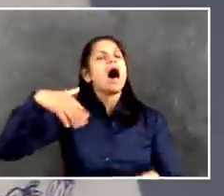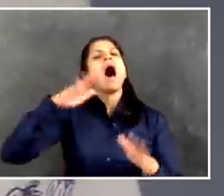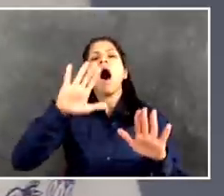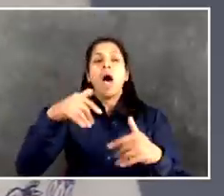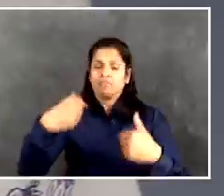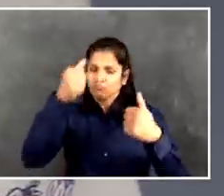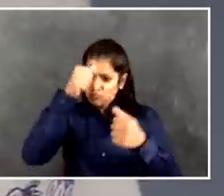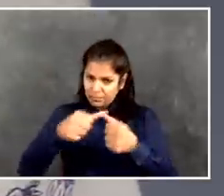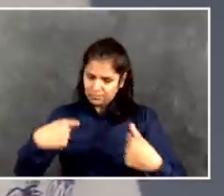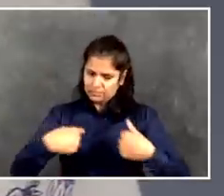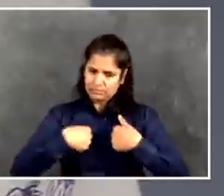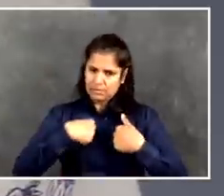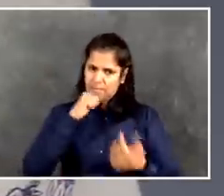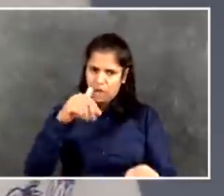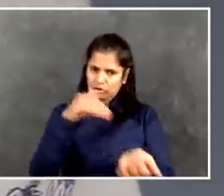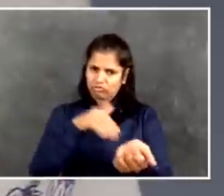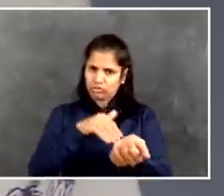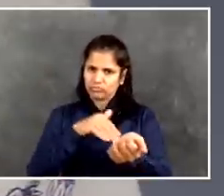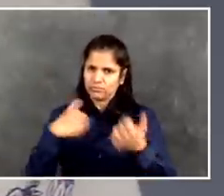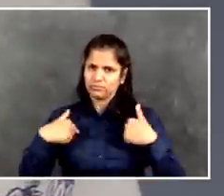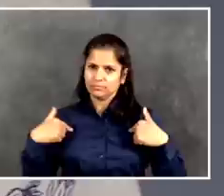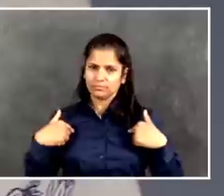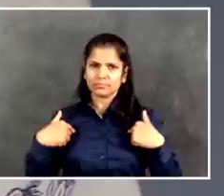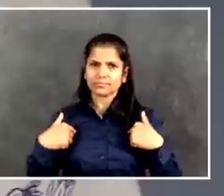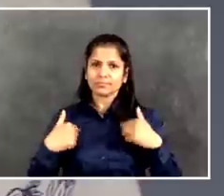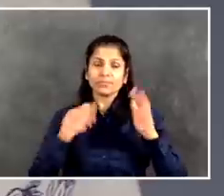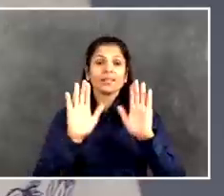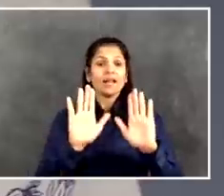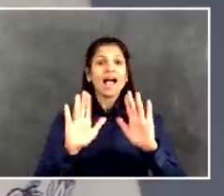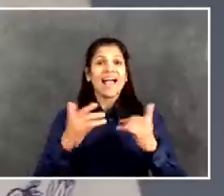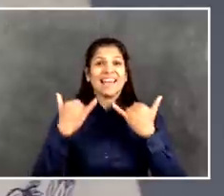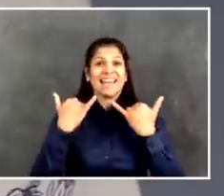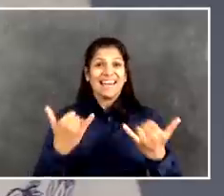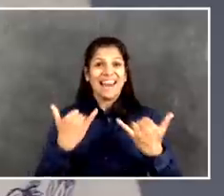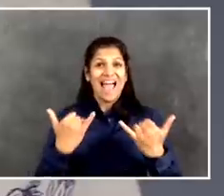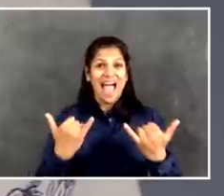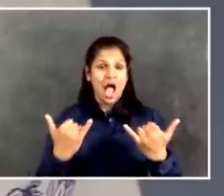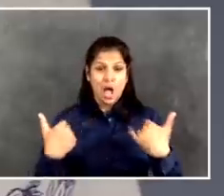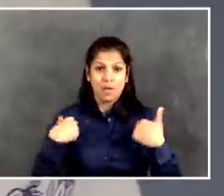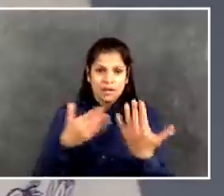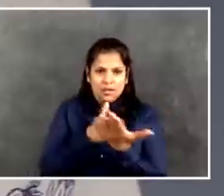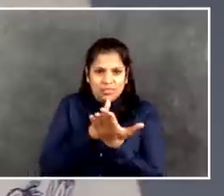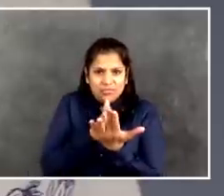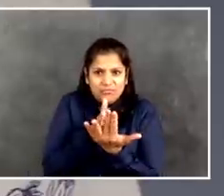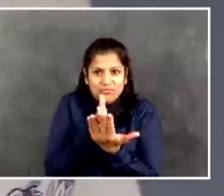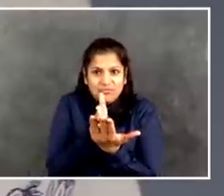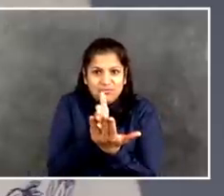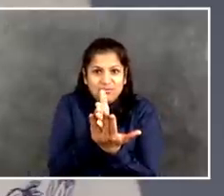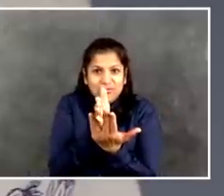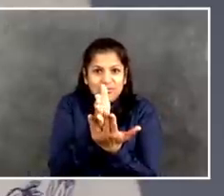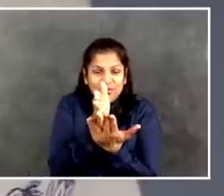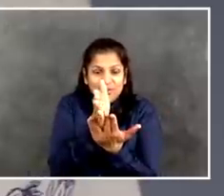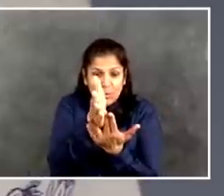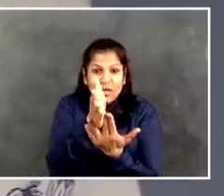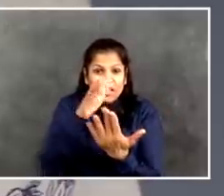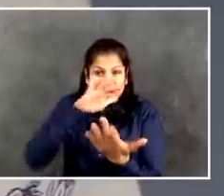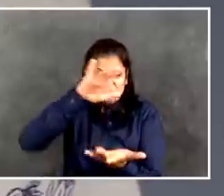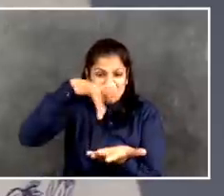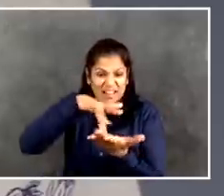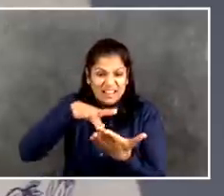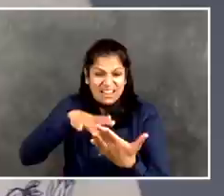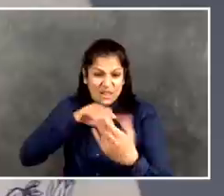right? We're not in this perfect linear descent yet. So we don't know when we get to get out of this widespread transmission phase.